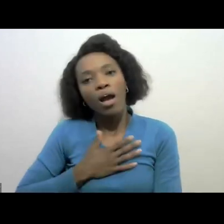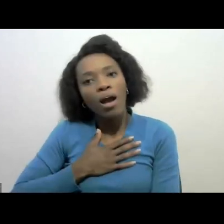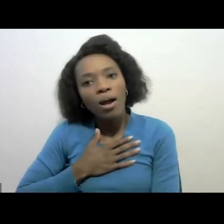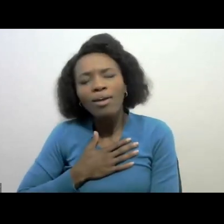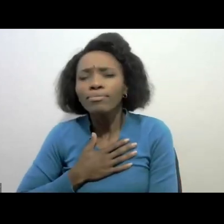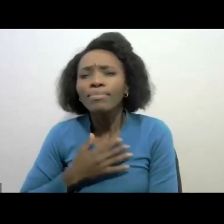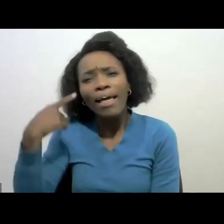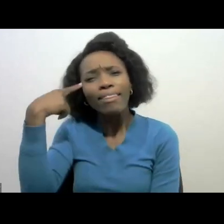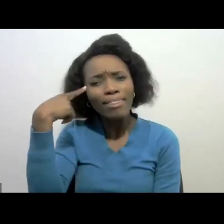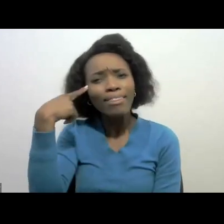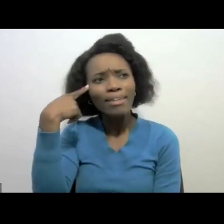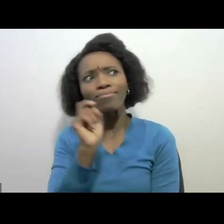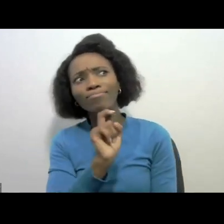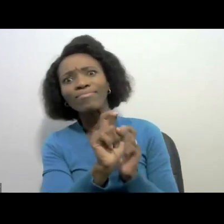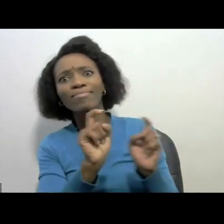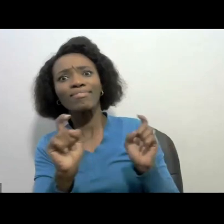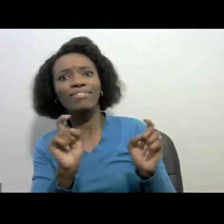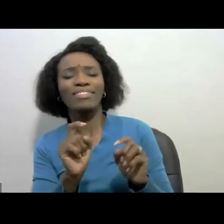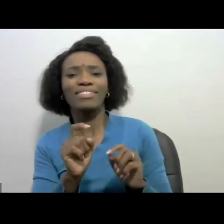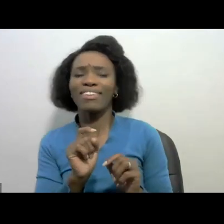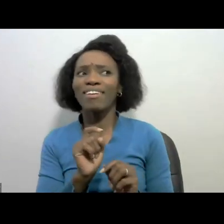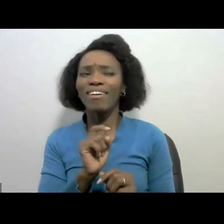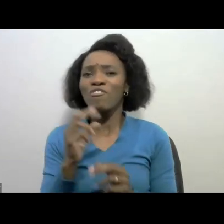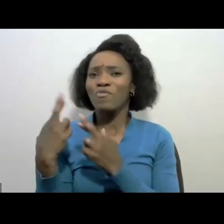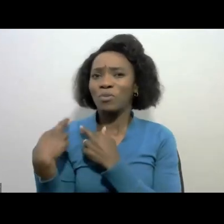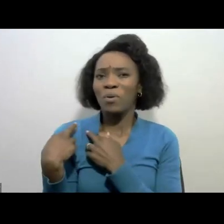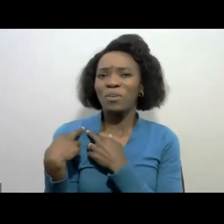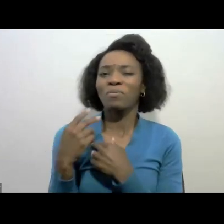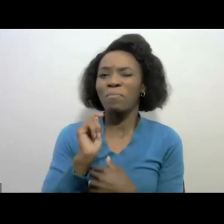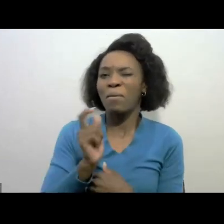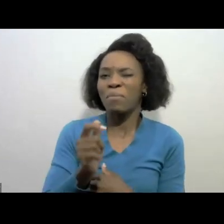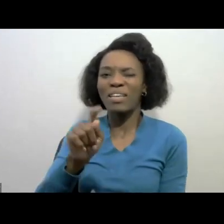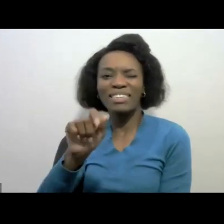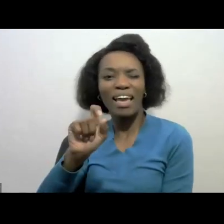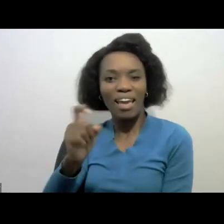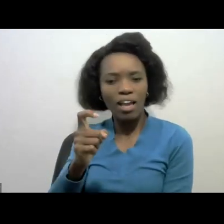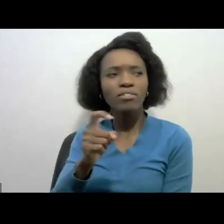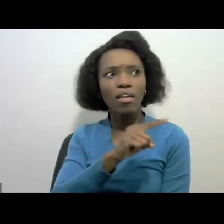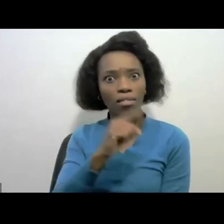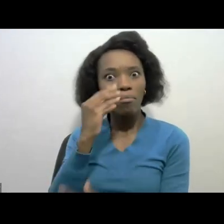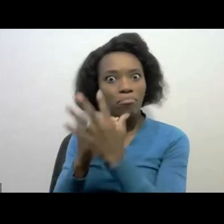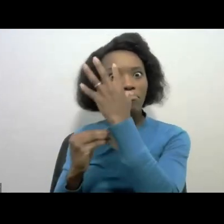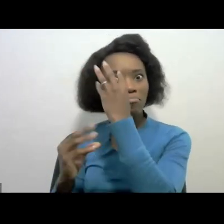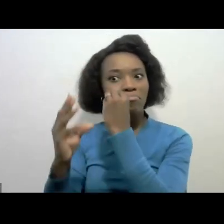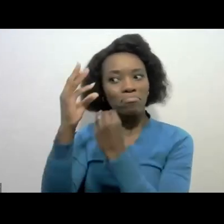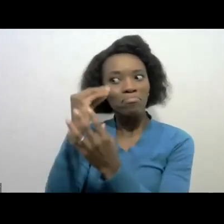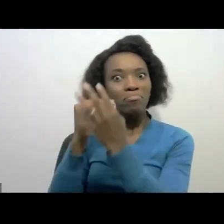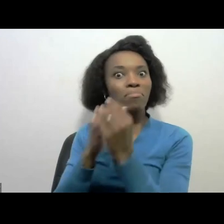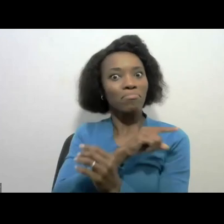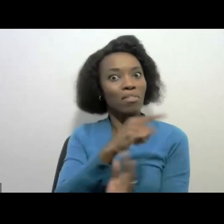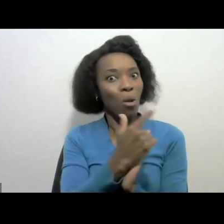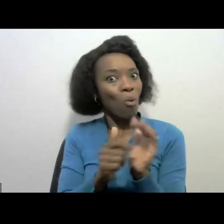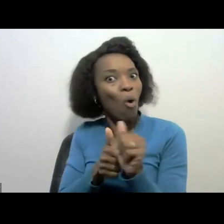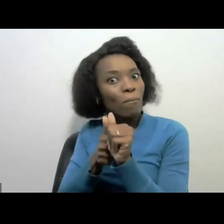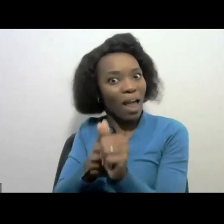our taxpayers are getting educated on how to make sure that they comply well we making it easy for them to comply